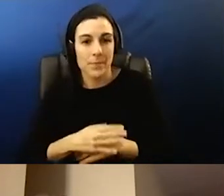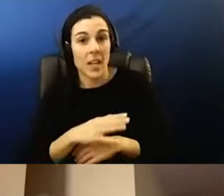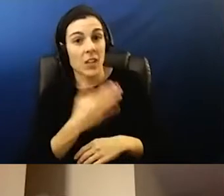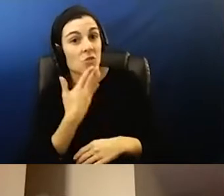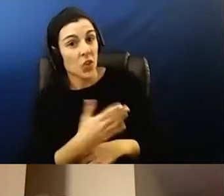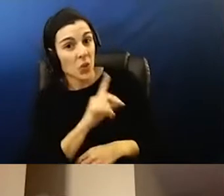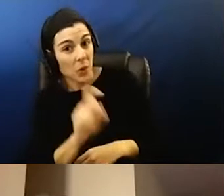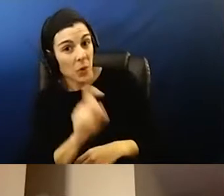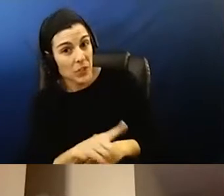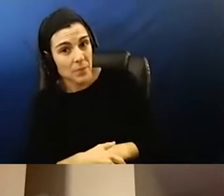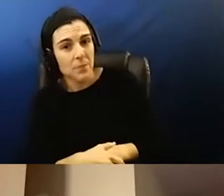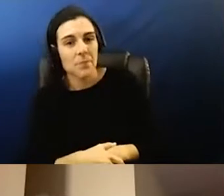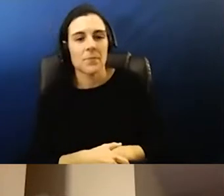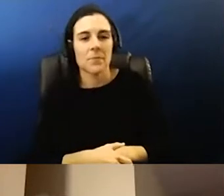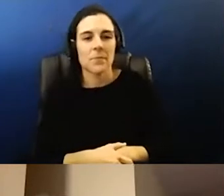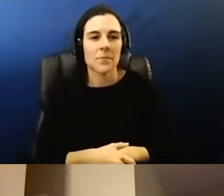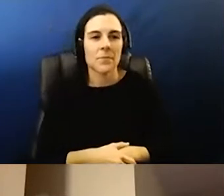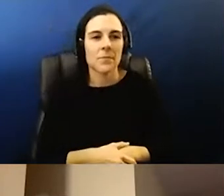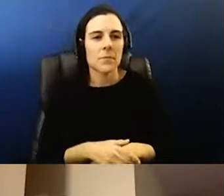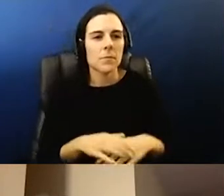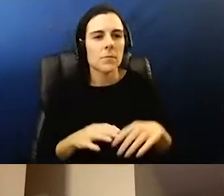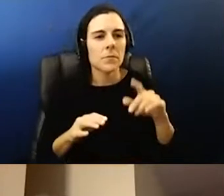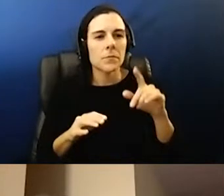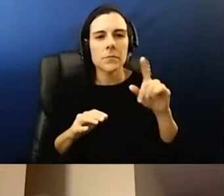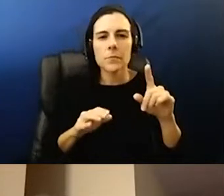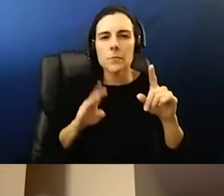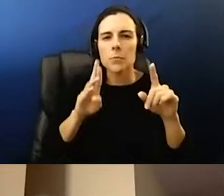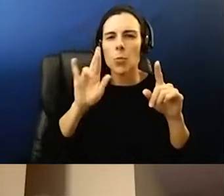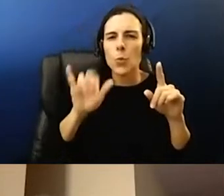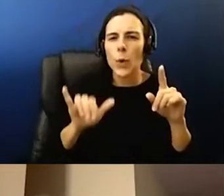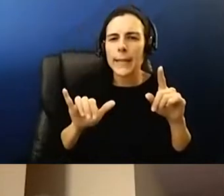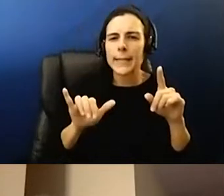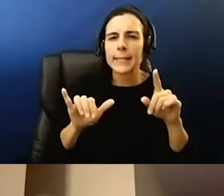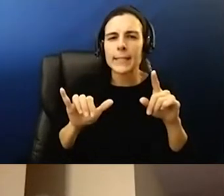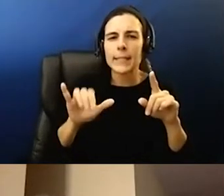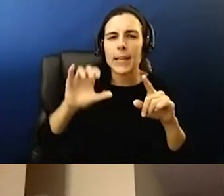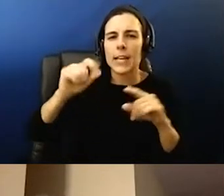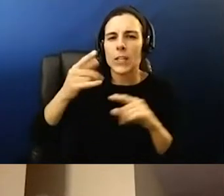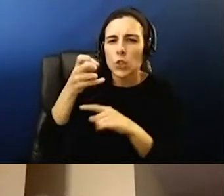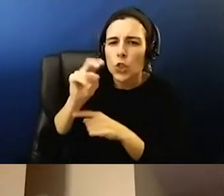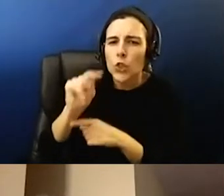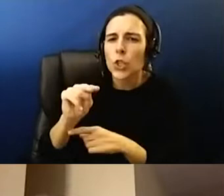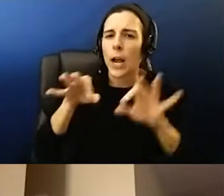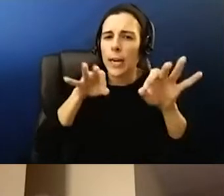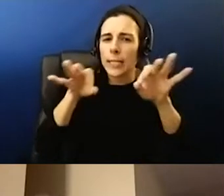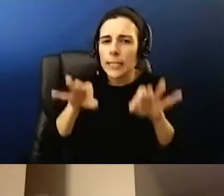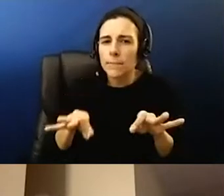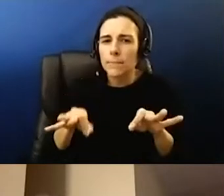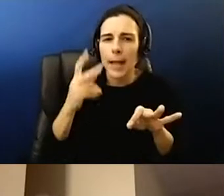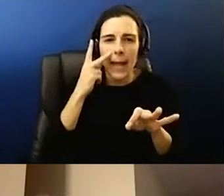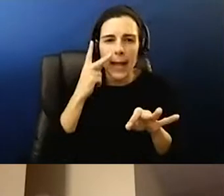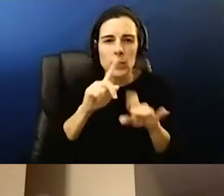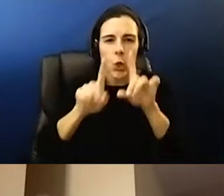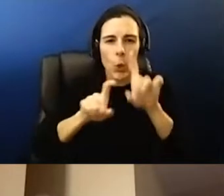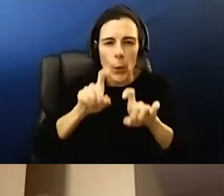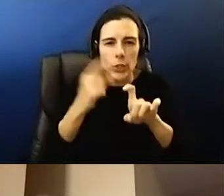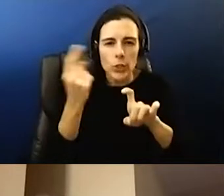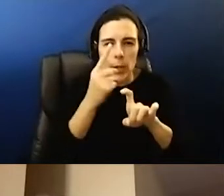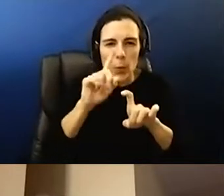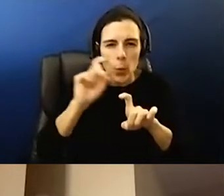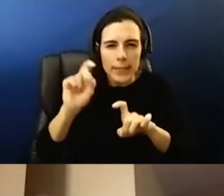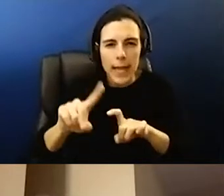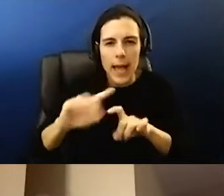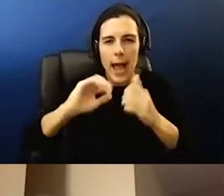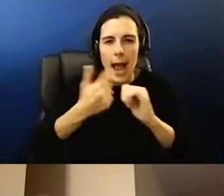That's a really good question. So these are the things that Sharon are explaining, you know, I saw a question in the chat. Someone was asking how we